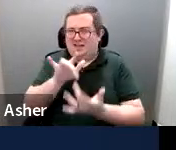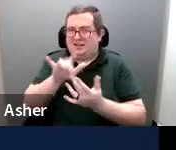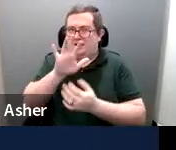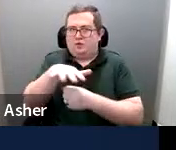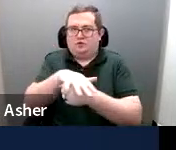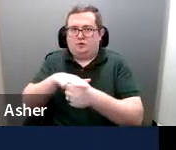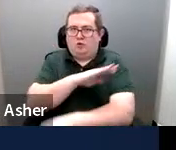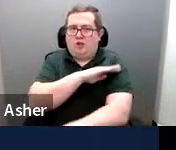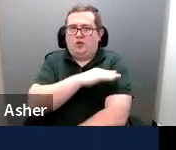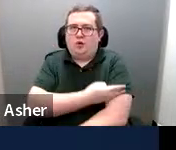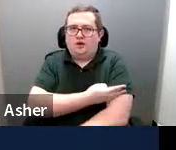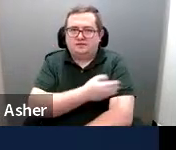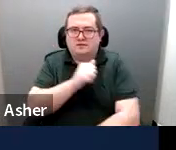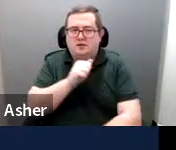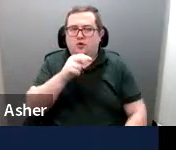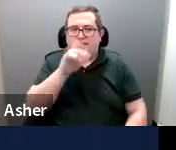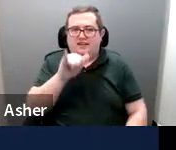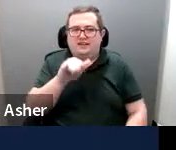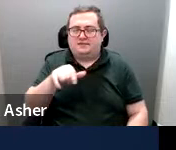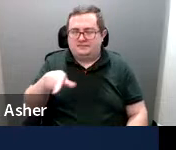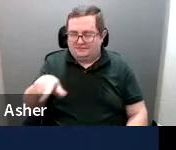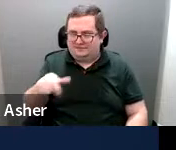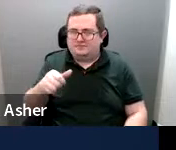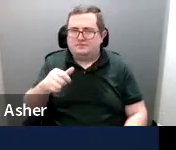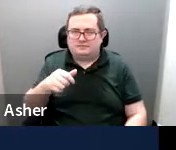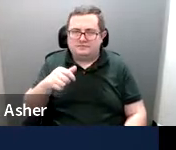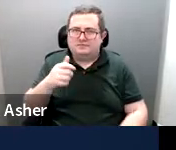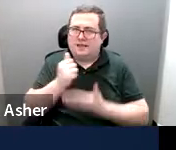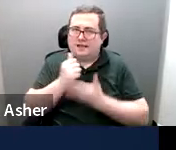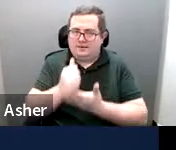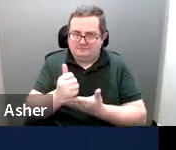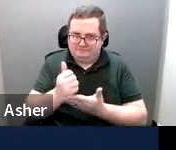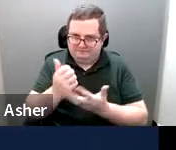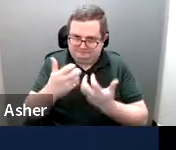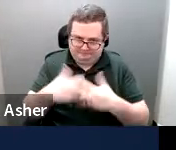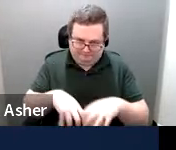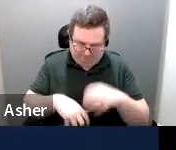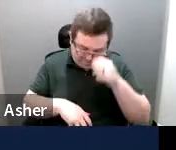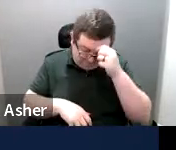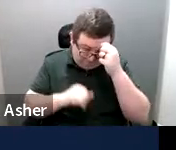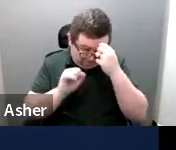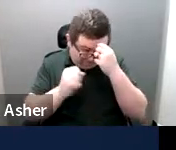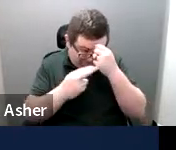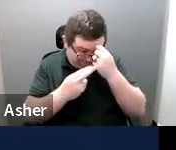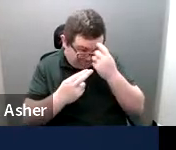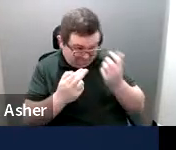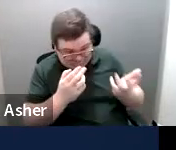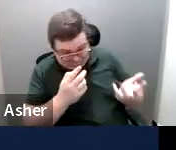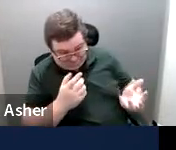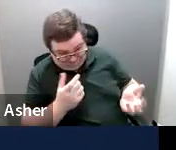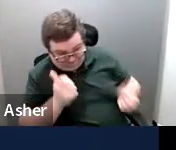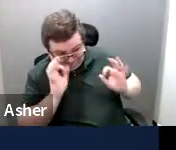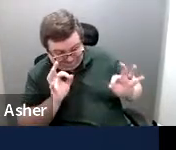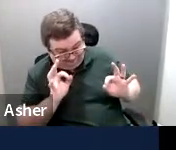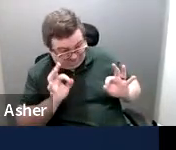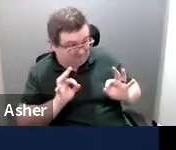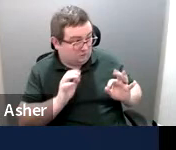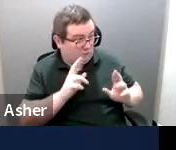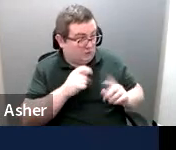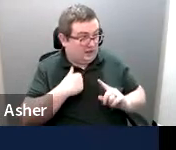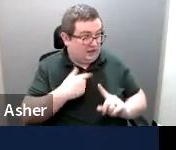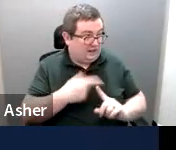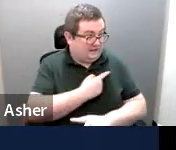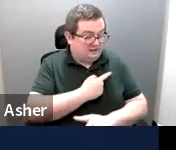your jurisdictional, uh, representatives for that. So, um, Josh, did I get that or did I miss the, the